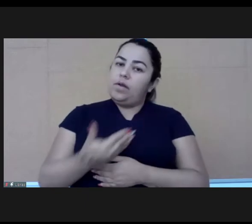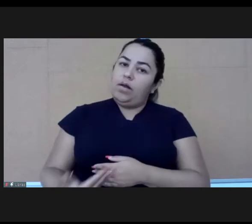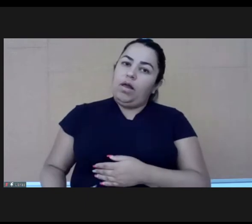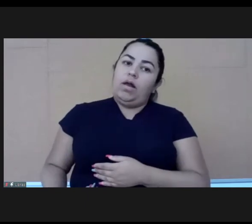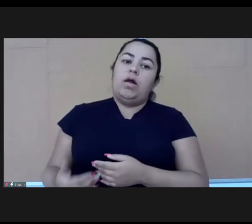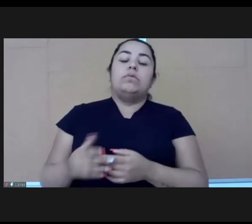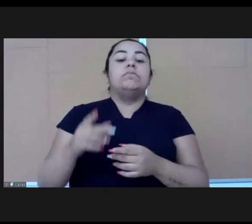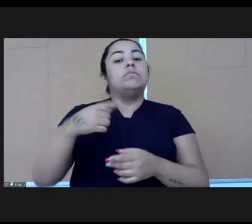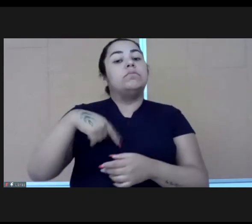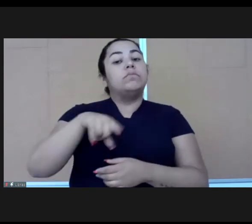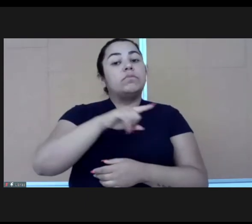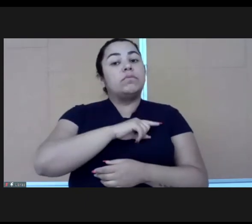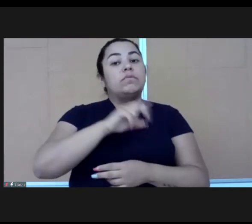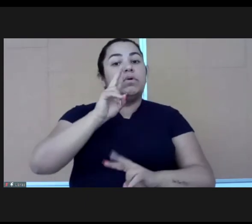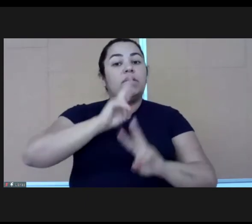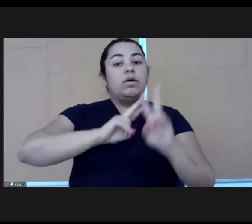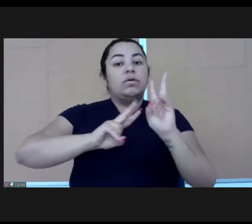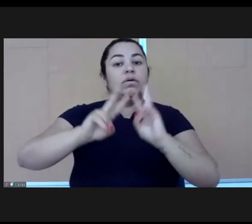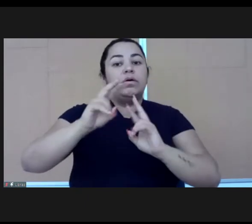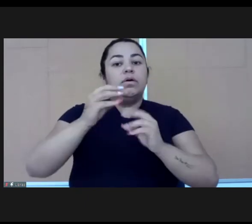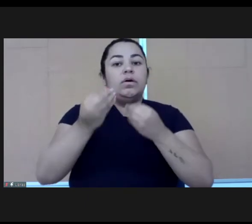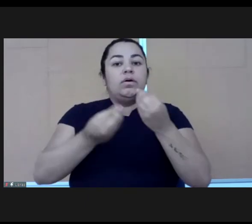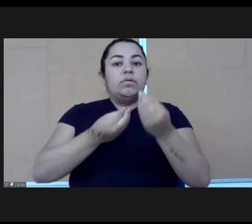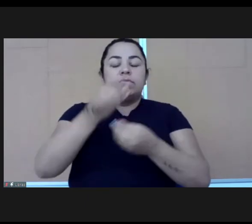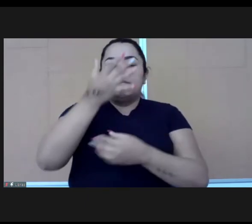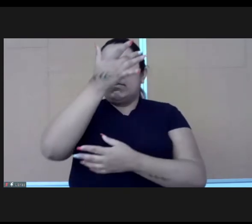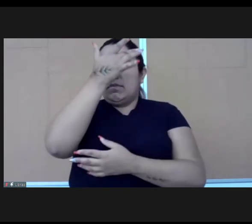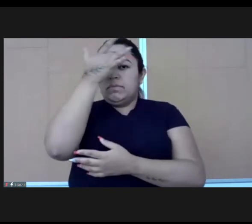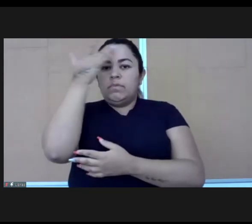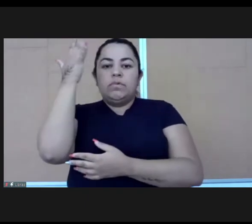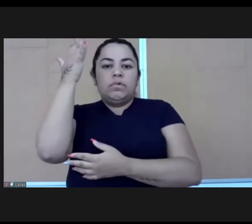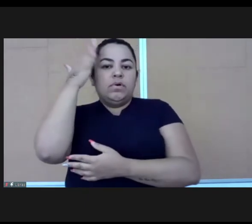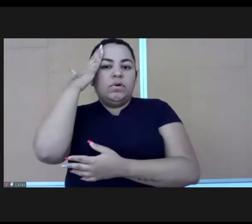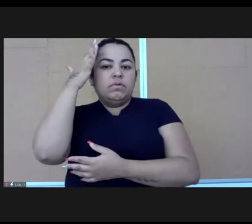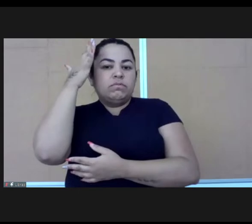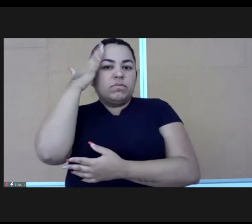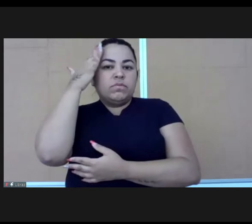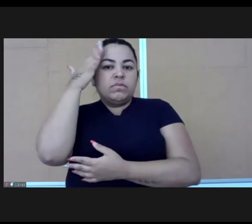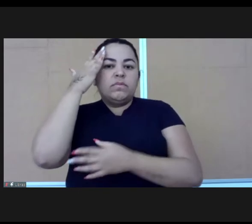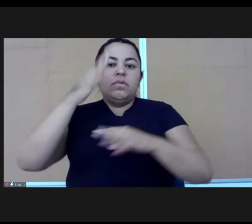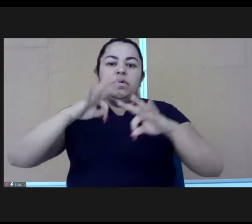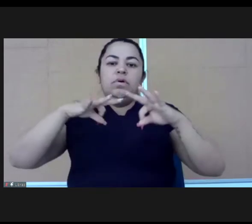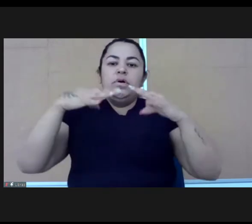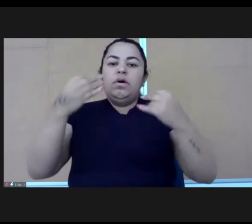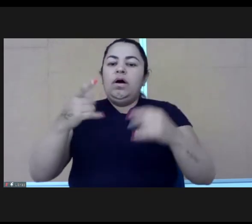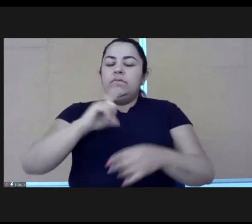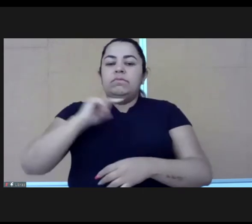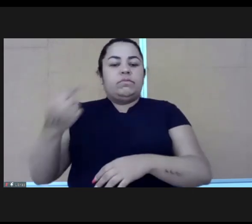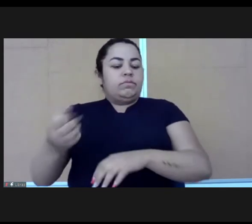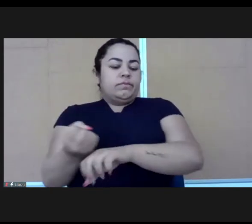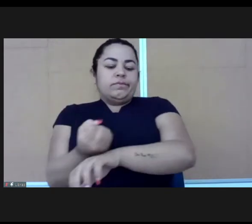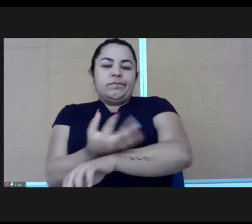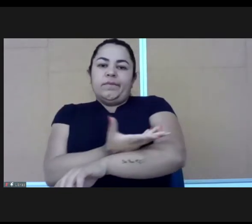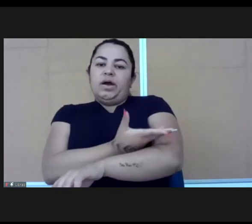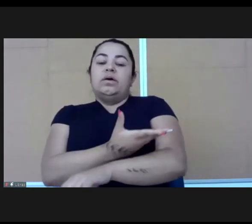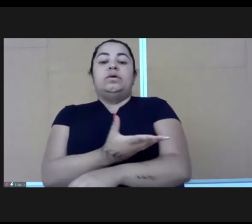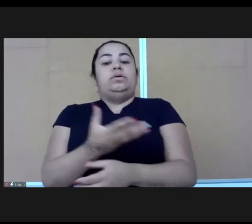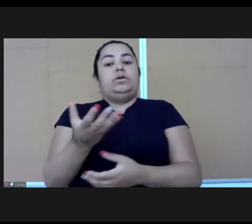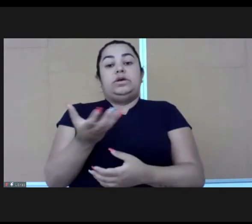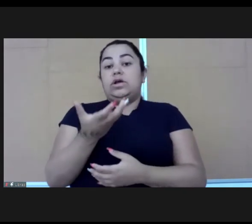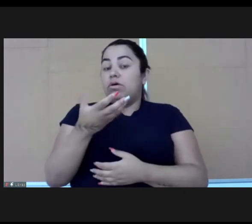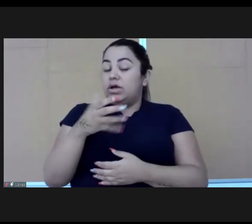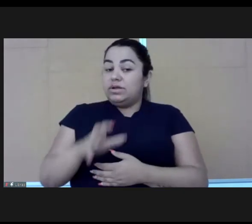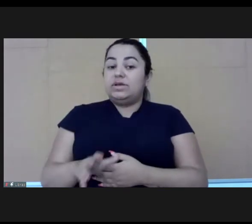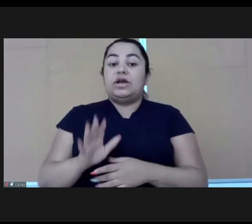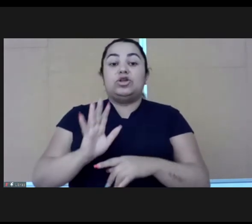who know it all, people who have no emotions, people who don't really want help and people who are not ready to